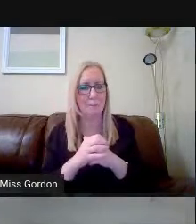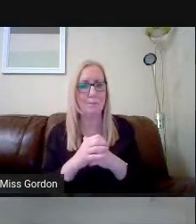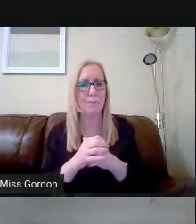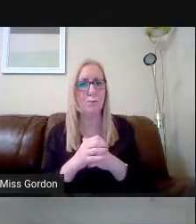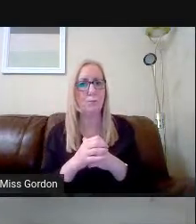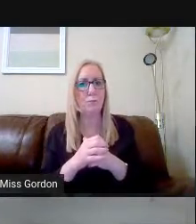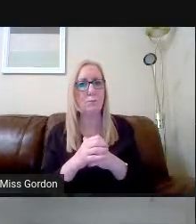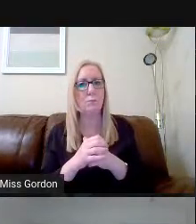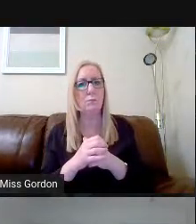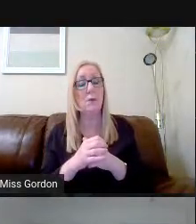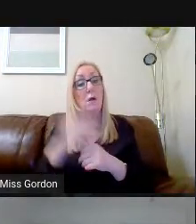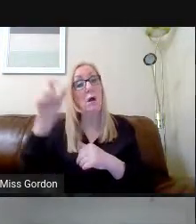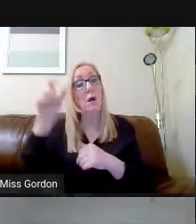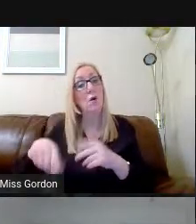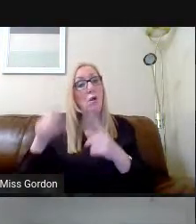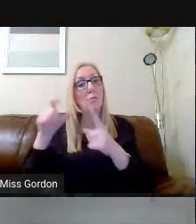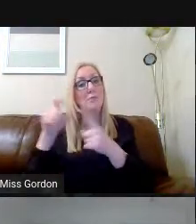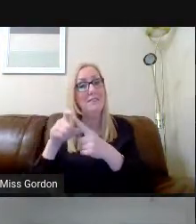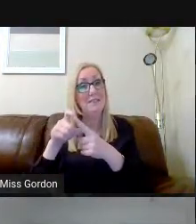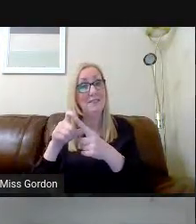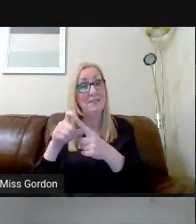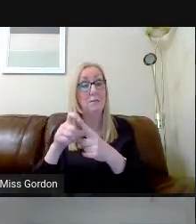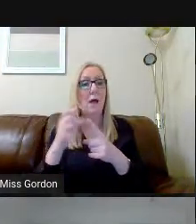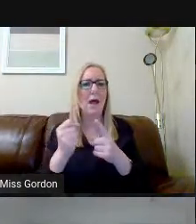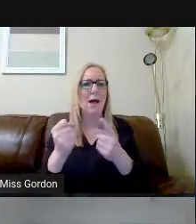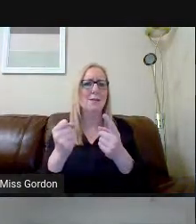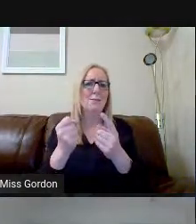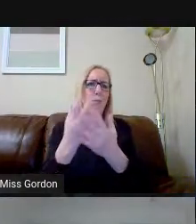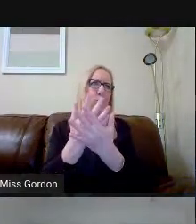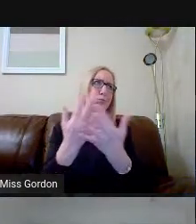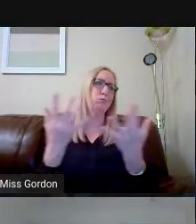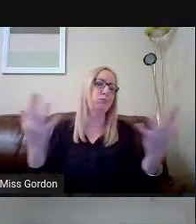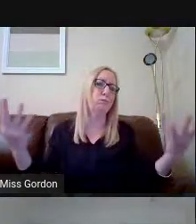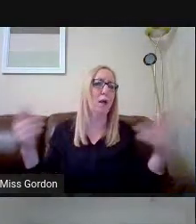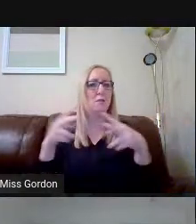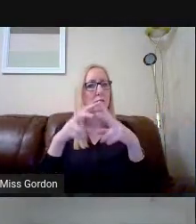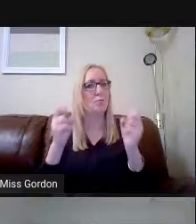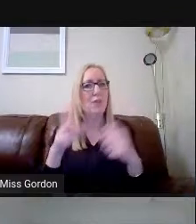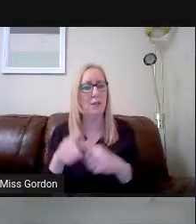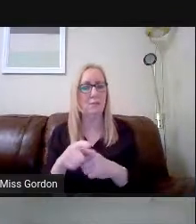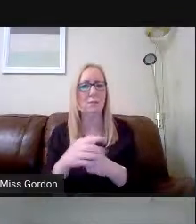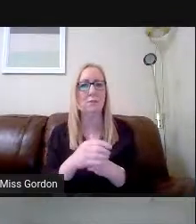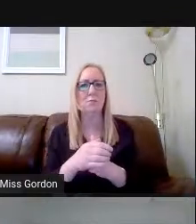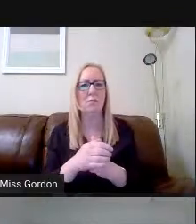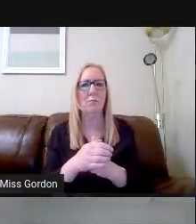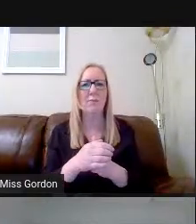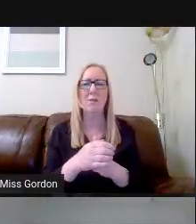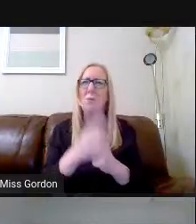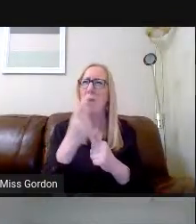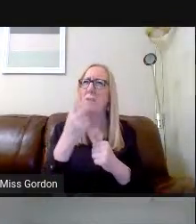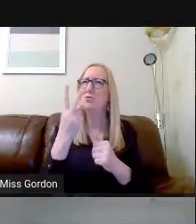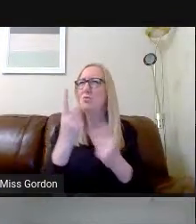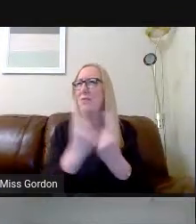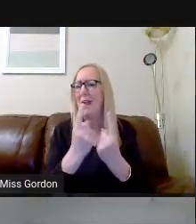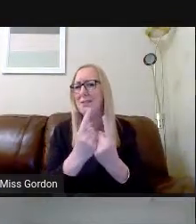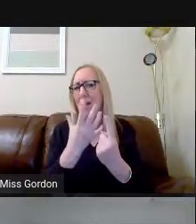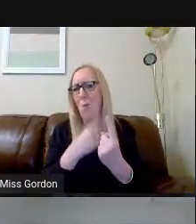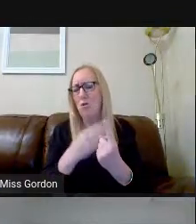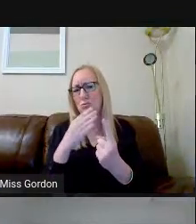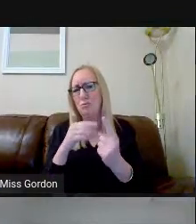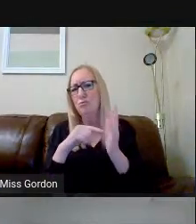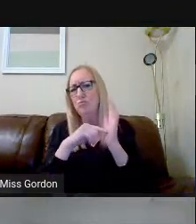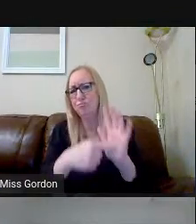Column D, there's a whole range of subjects in there. Now, one of two things that I should point out at this moment in time,